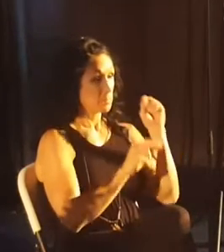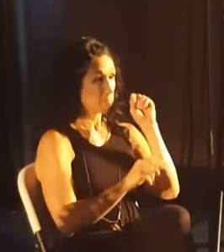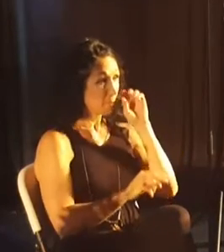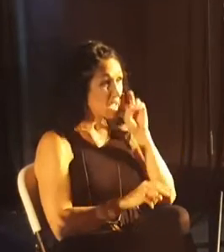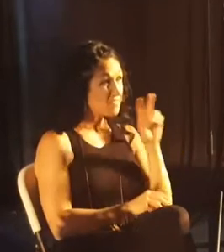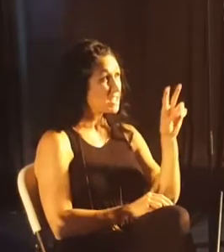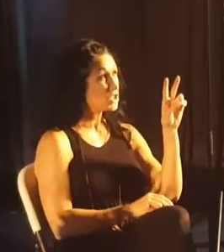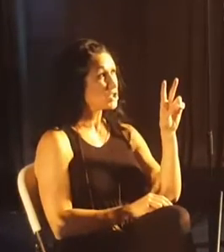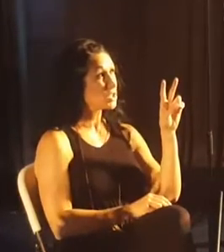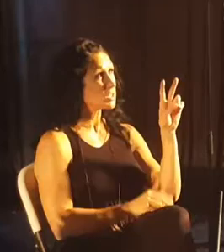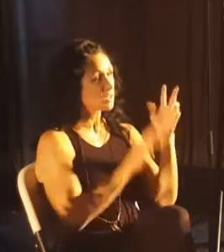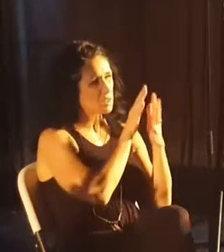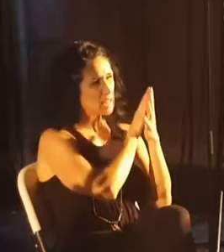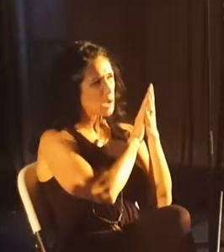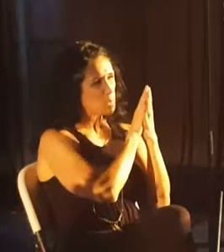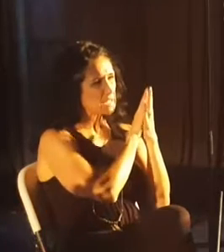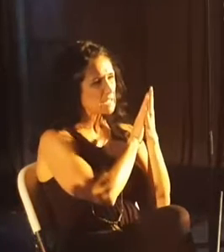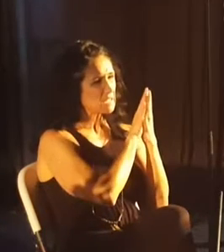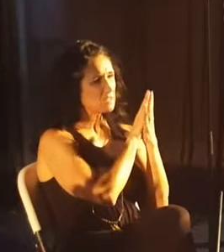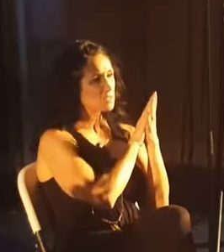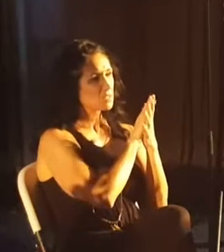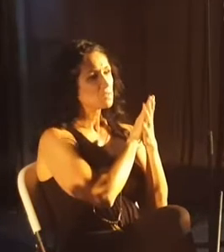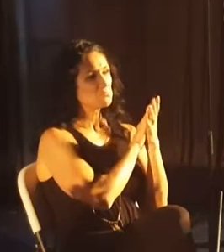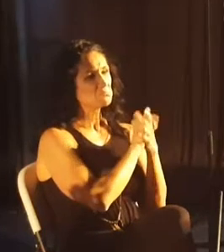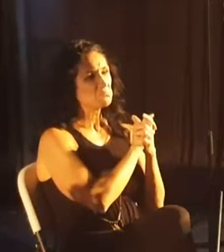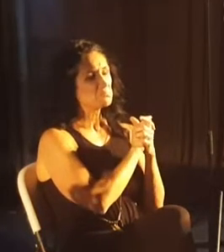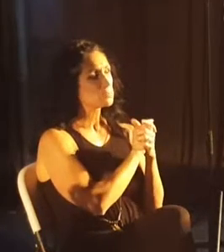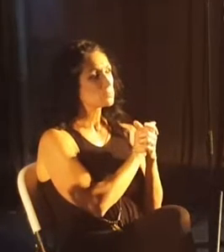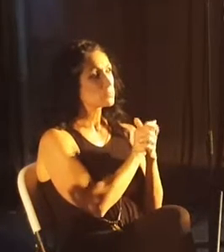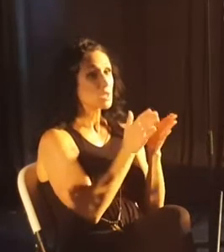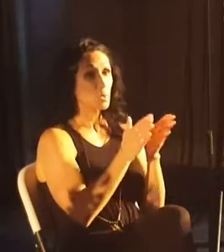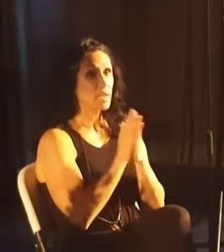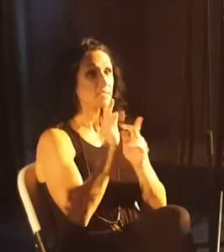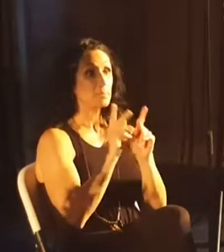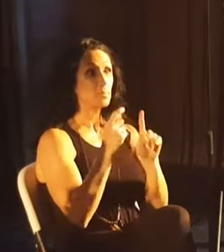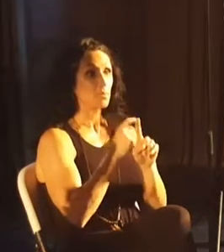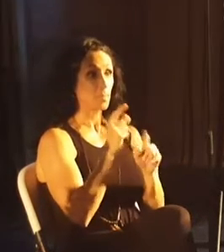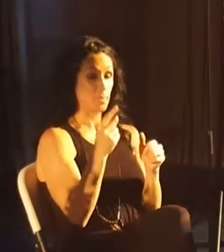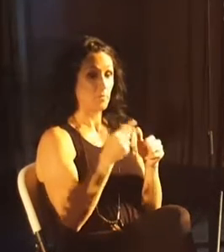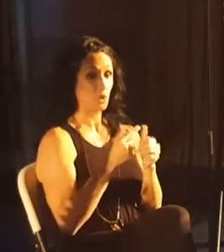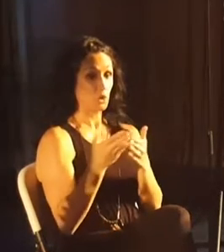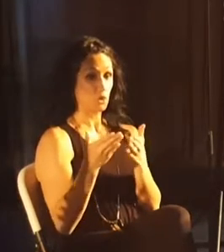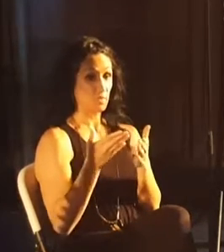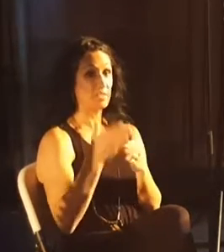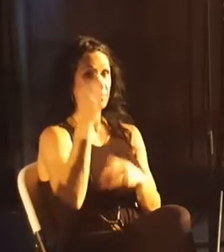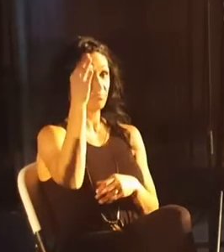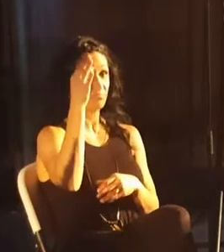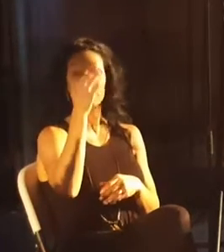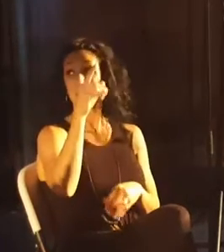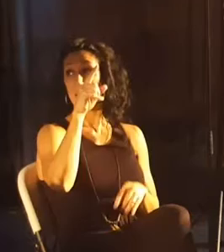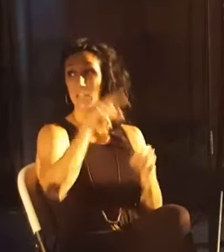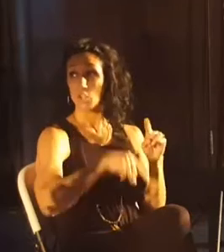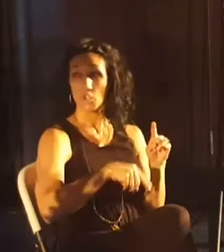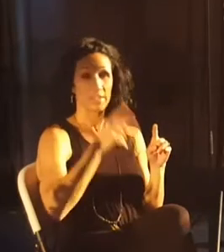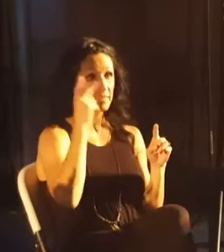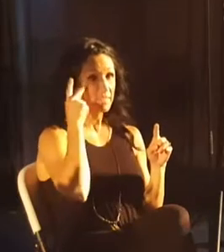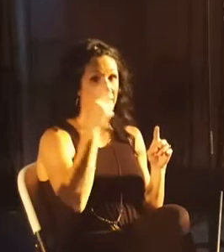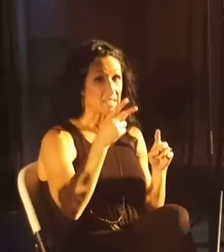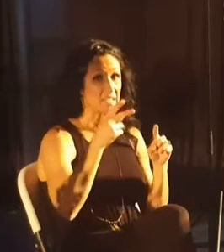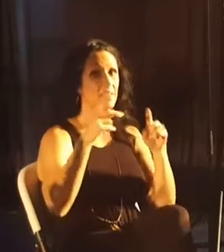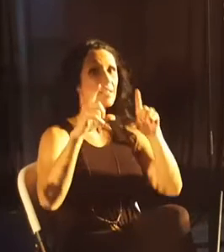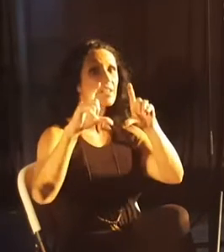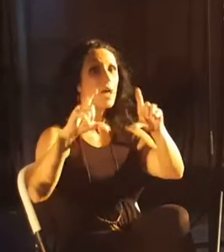left eye has been pretty cloudy along the way. If you asked the people from the first service about the sermon, they would tell you that I couldn't see the clock.